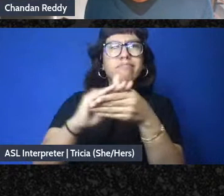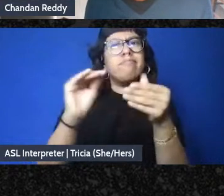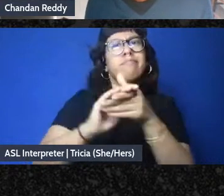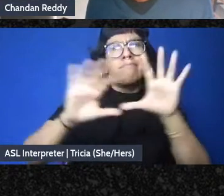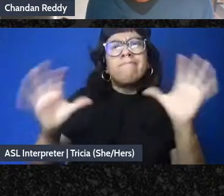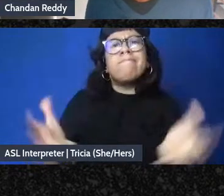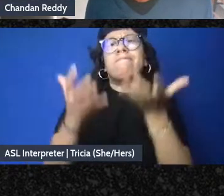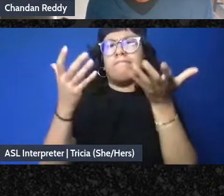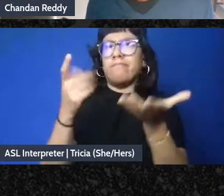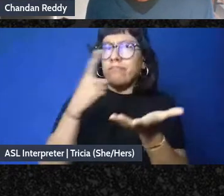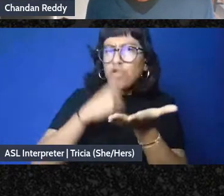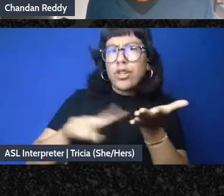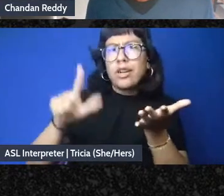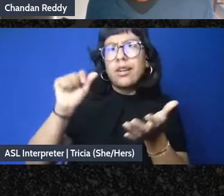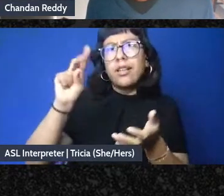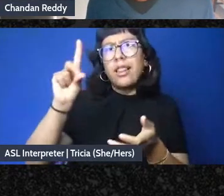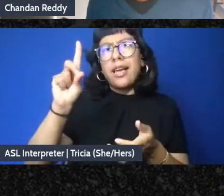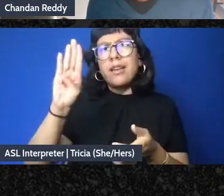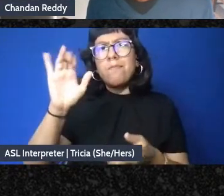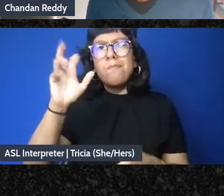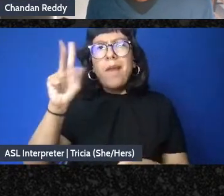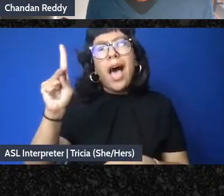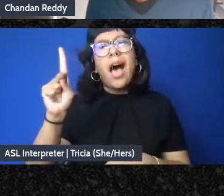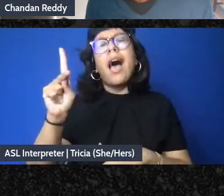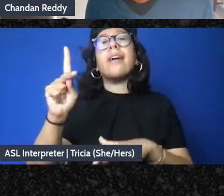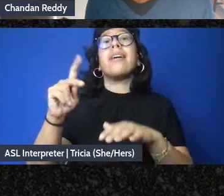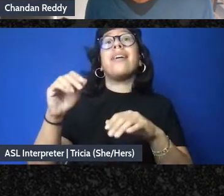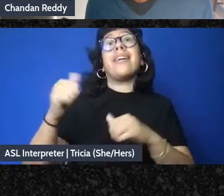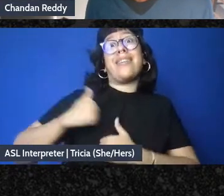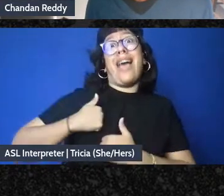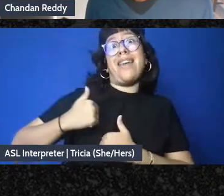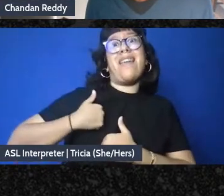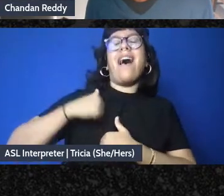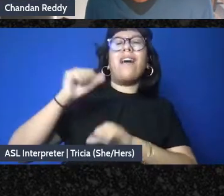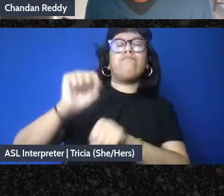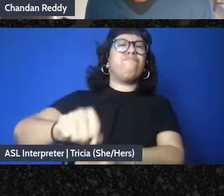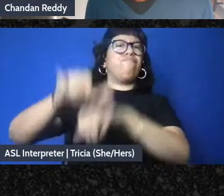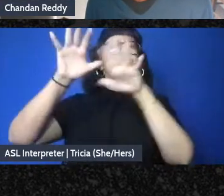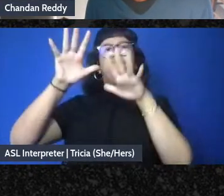to check out Unsettling Canada and the Reconciliation